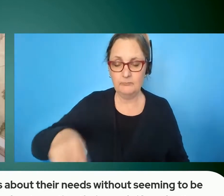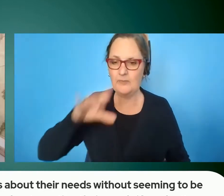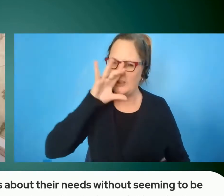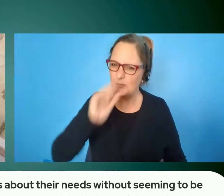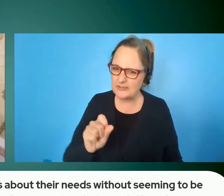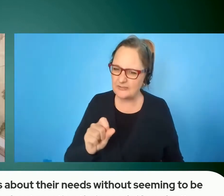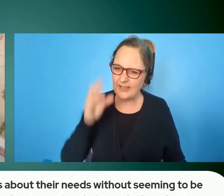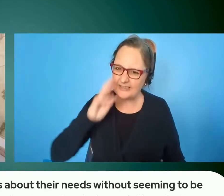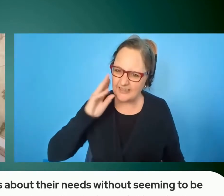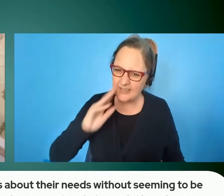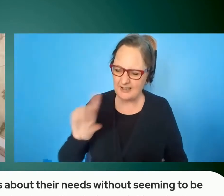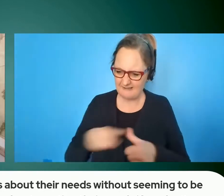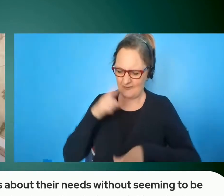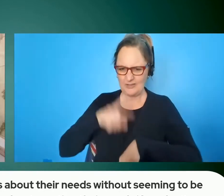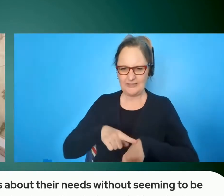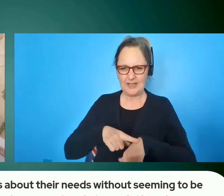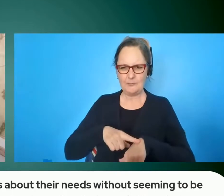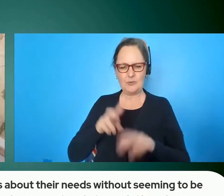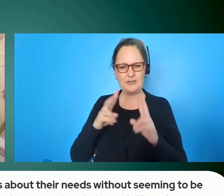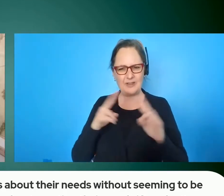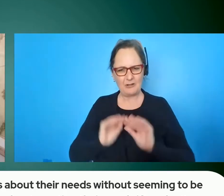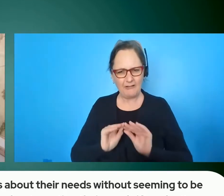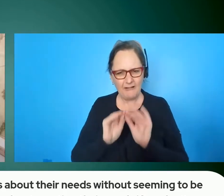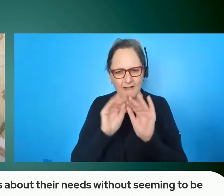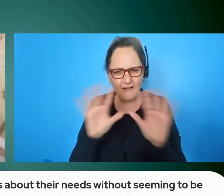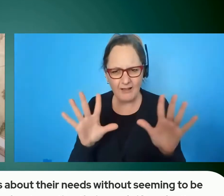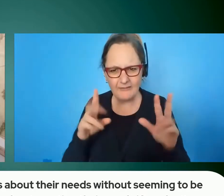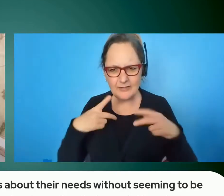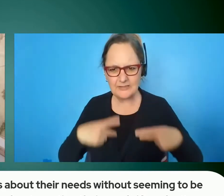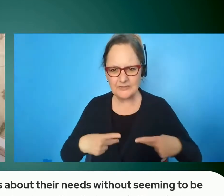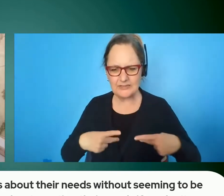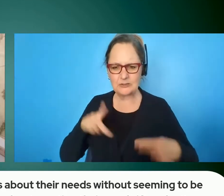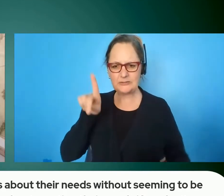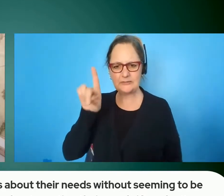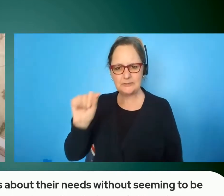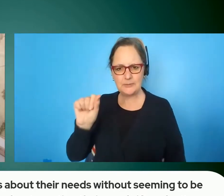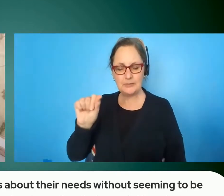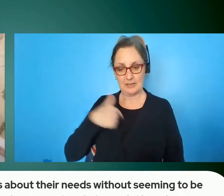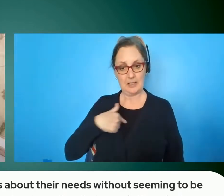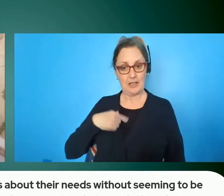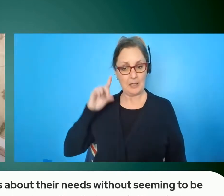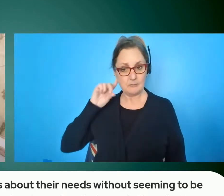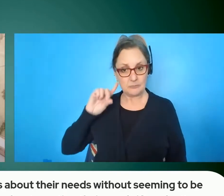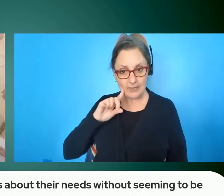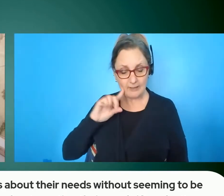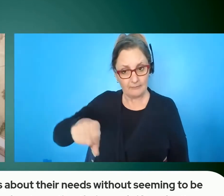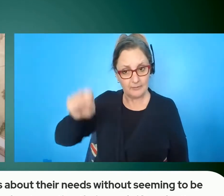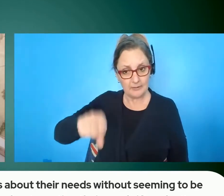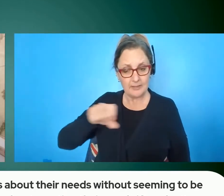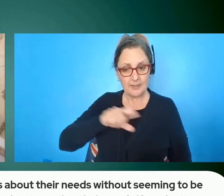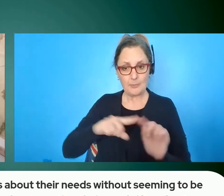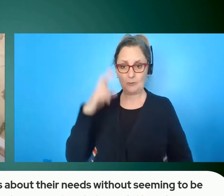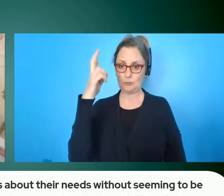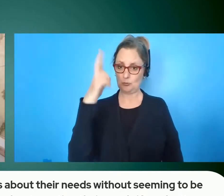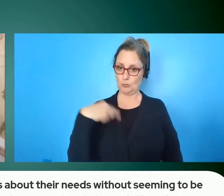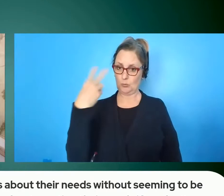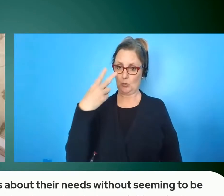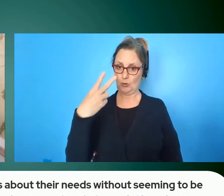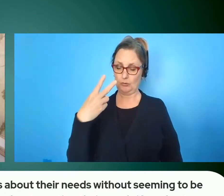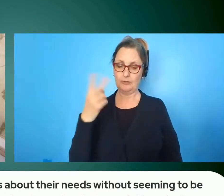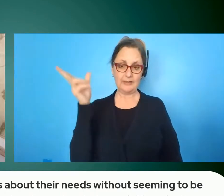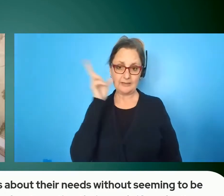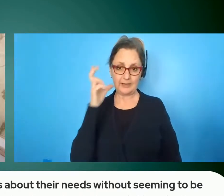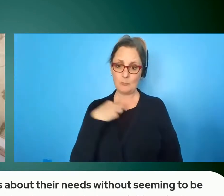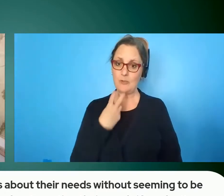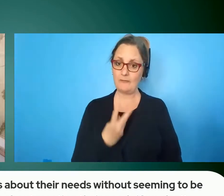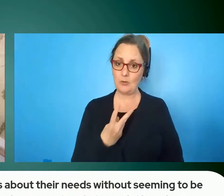journey it was my first time with a really blunt and obvious physical disability because while i'm profoundly deaf looking at me hearing me you wouldn't